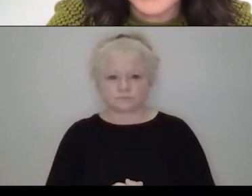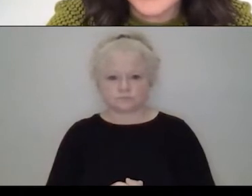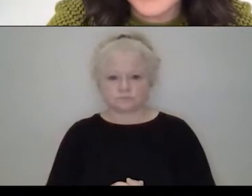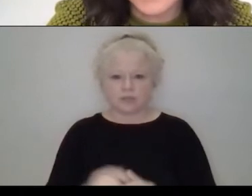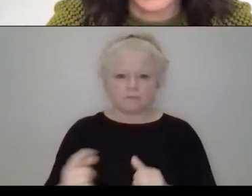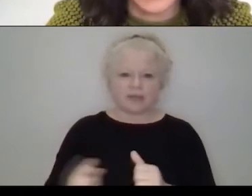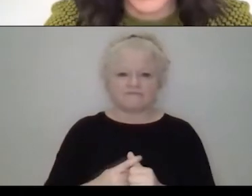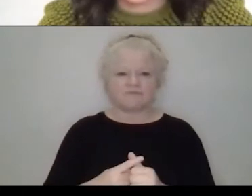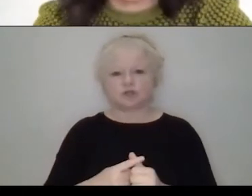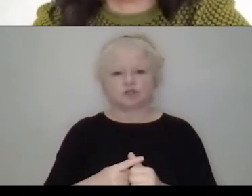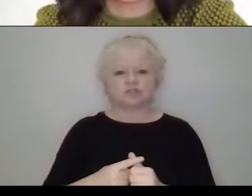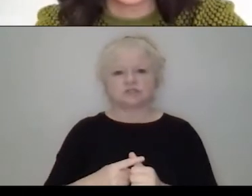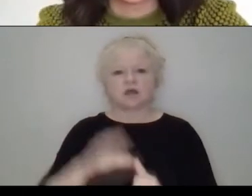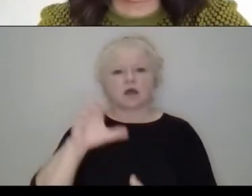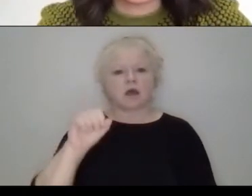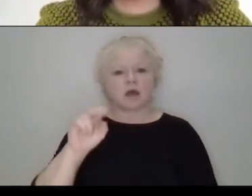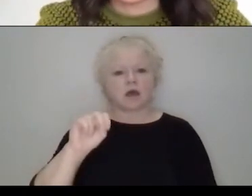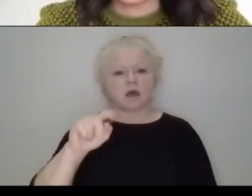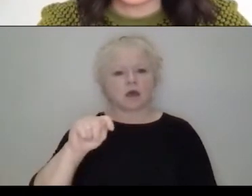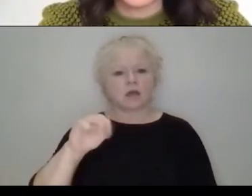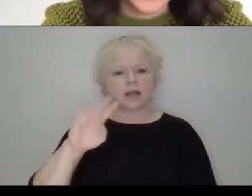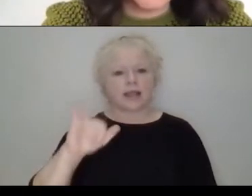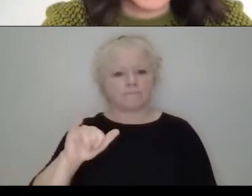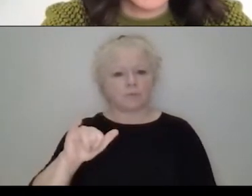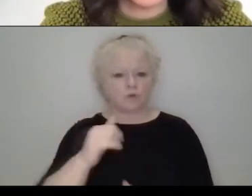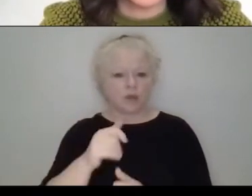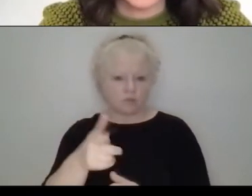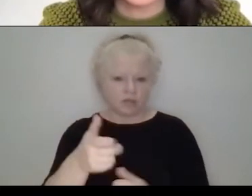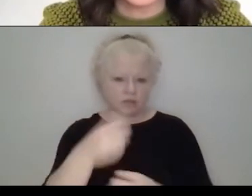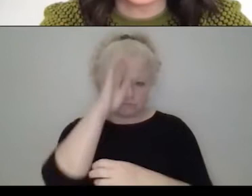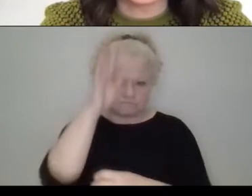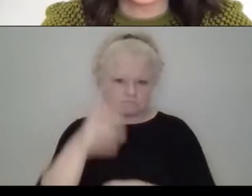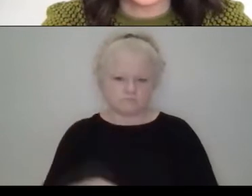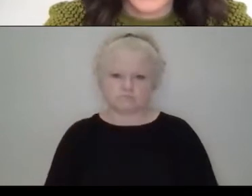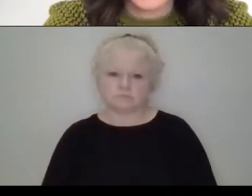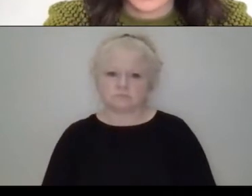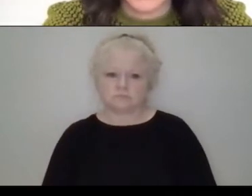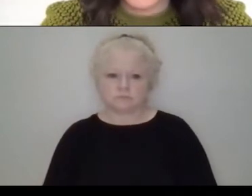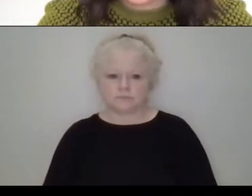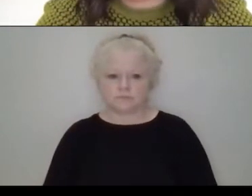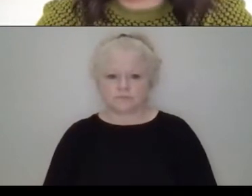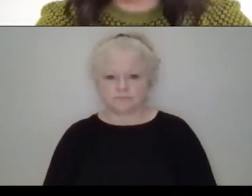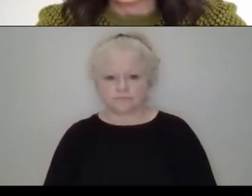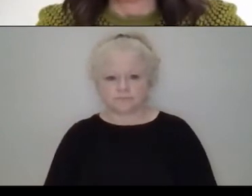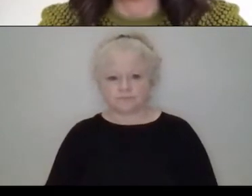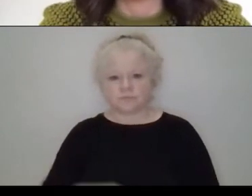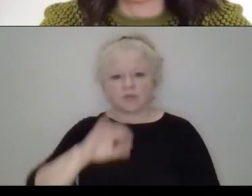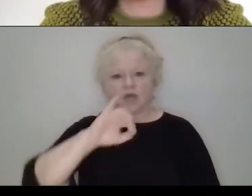piece, uh, collaboration. It was very challenging because it was a jacquard piece